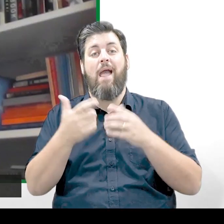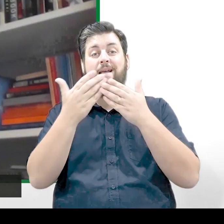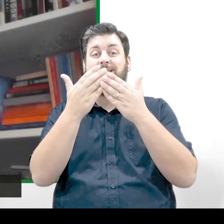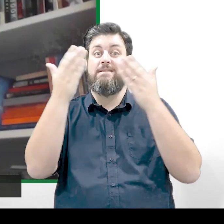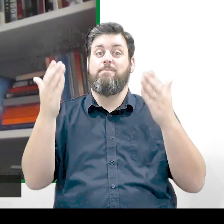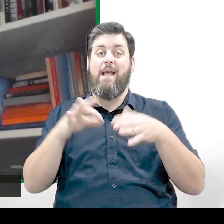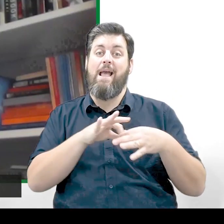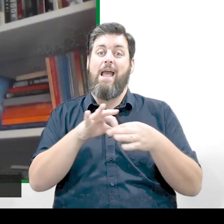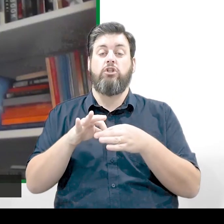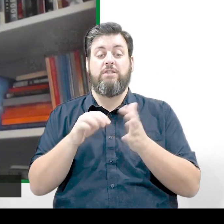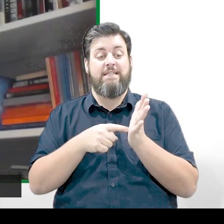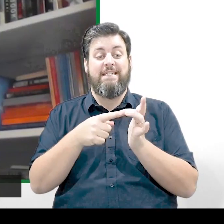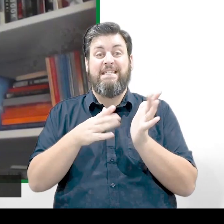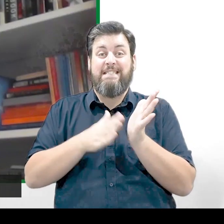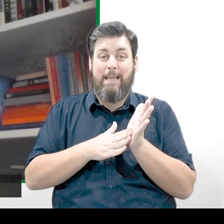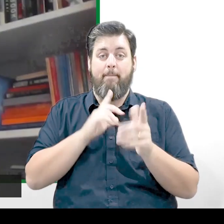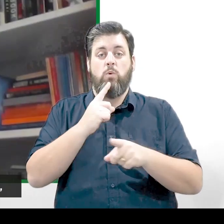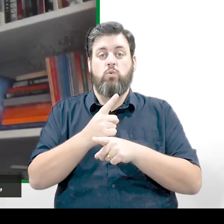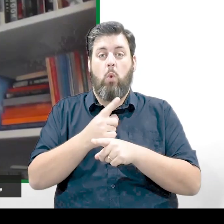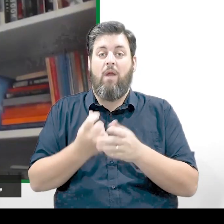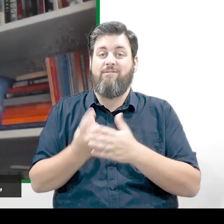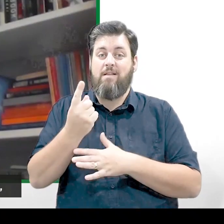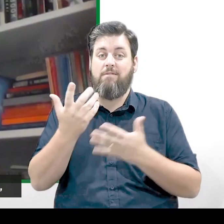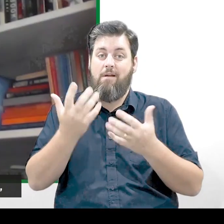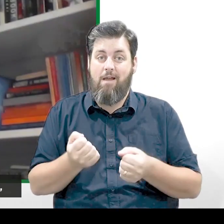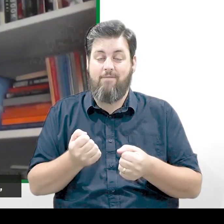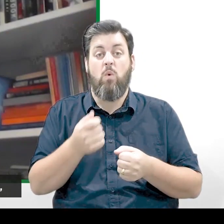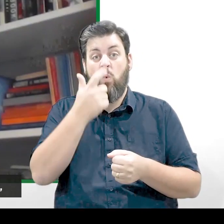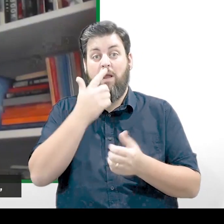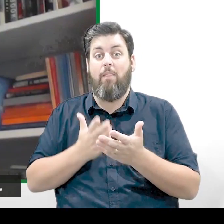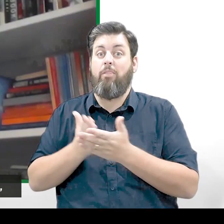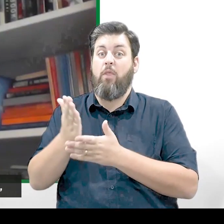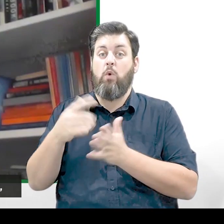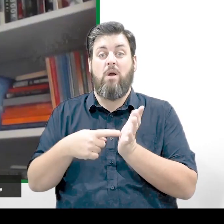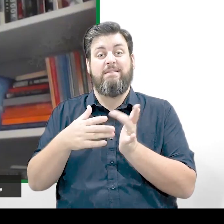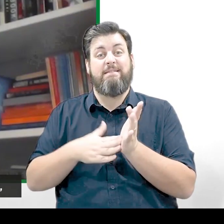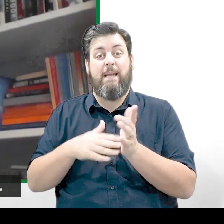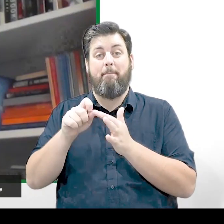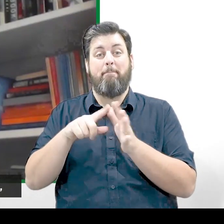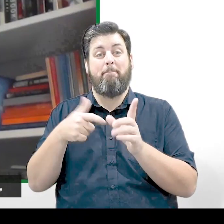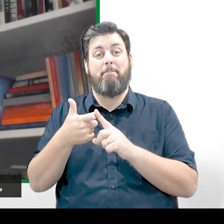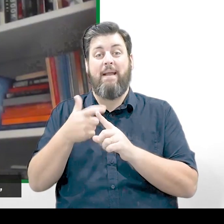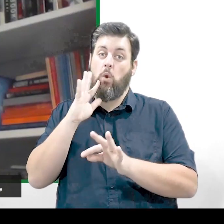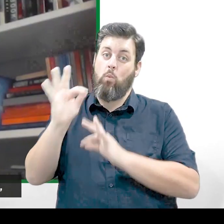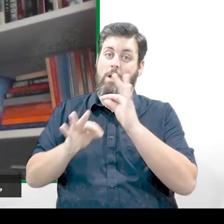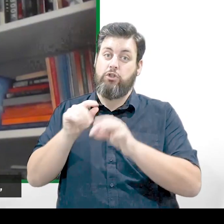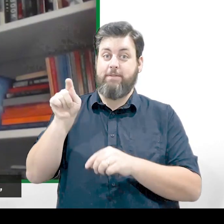got a chance, you can always go on that and you can actually get a question to ask Tim Peake some questions. can catch all the rest of them online too.